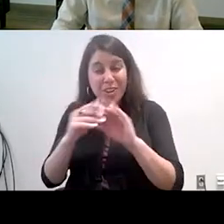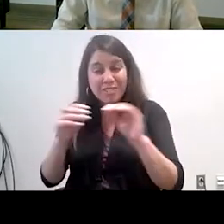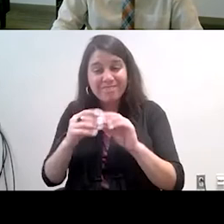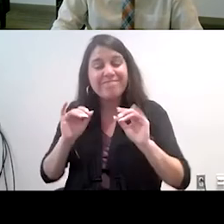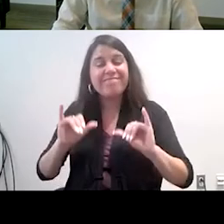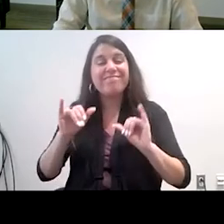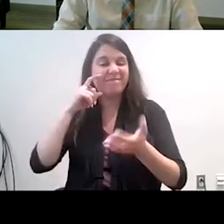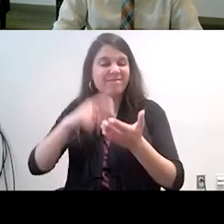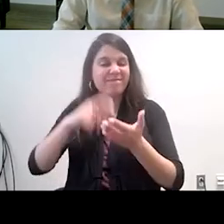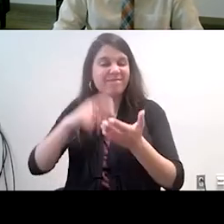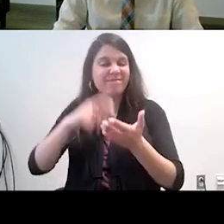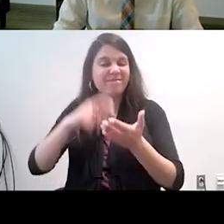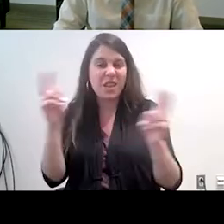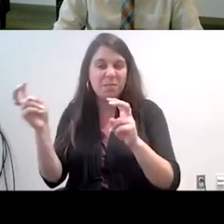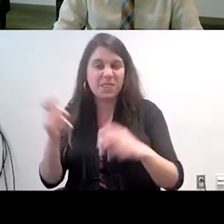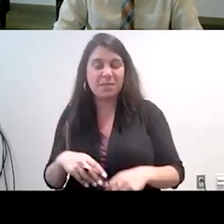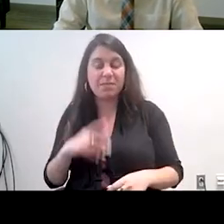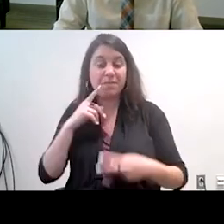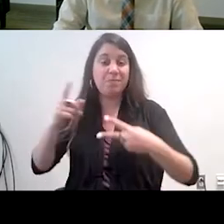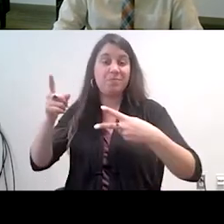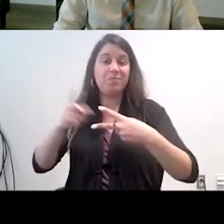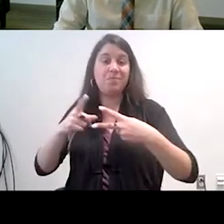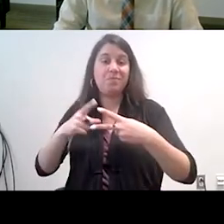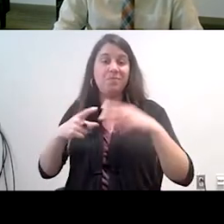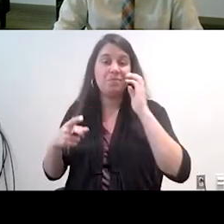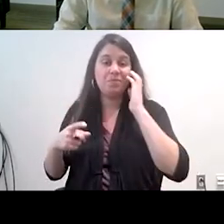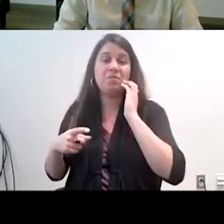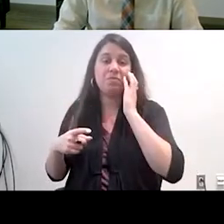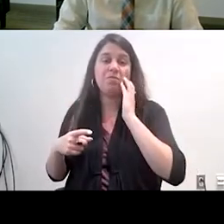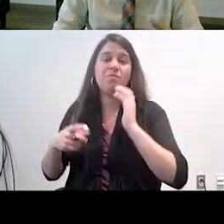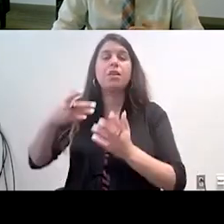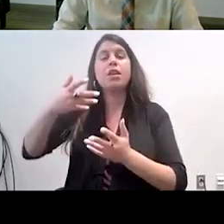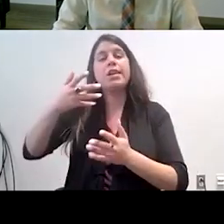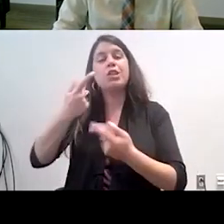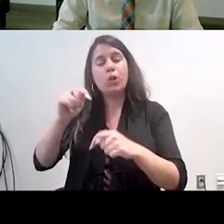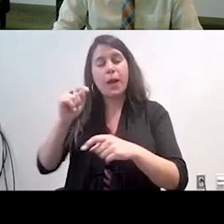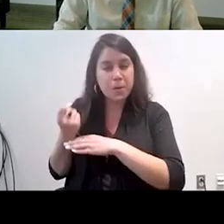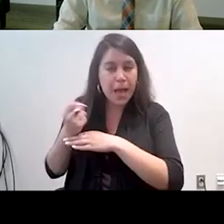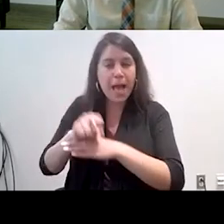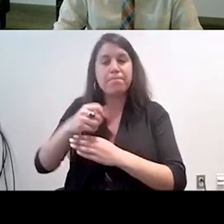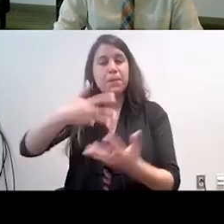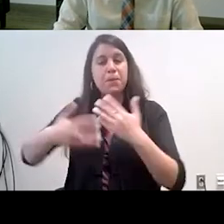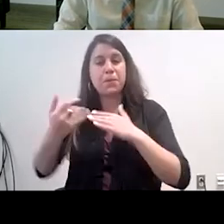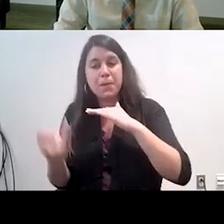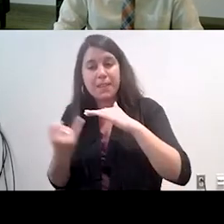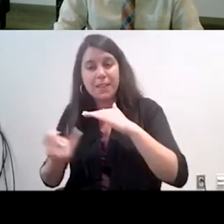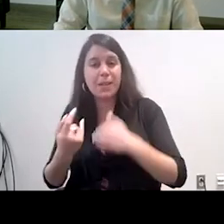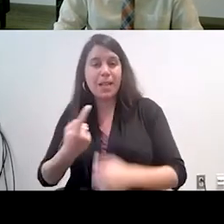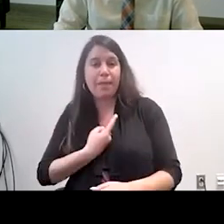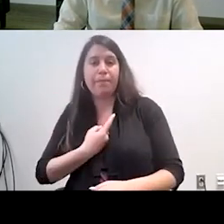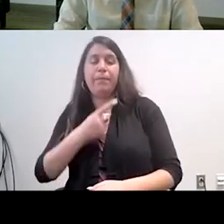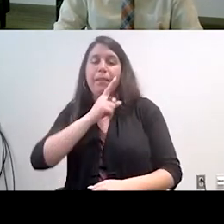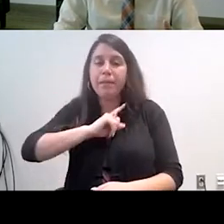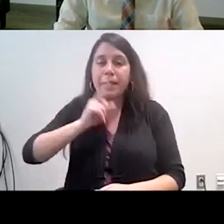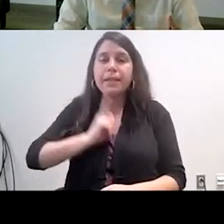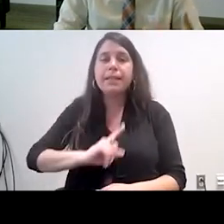general themes that came out one was overcoming social isolation loneliness and stigma the other group walks whereas the participants were